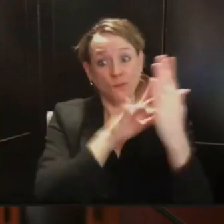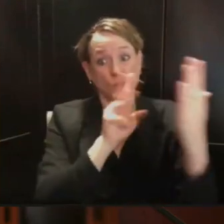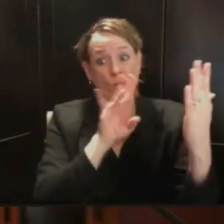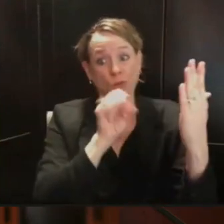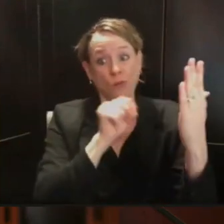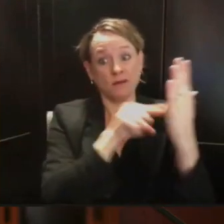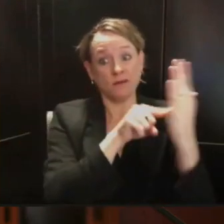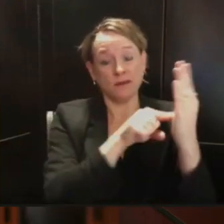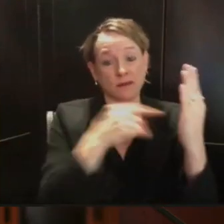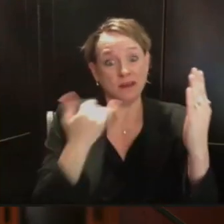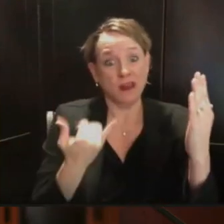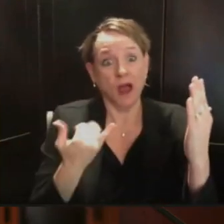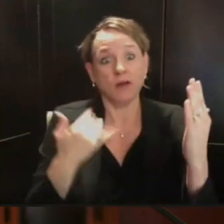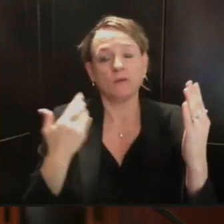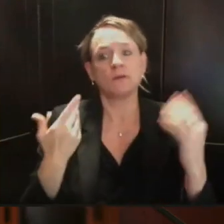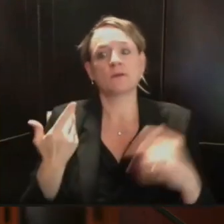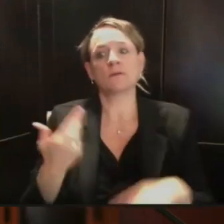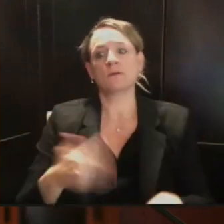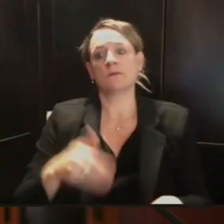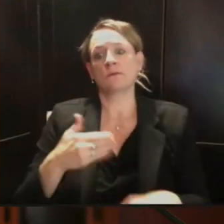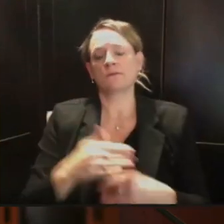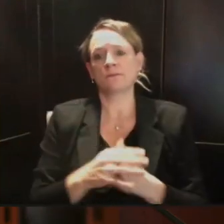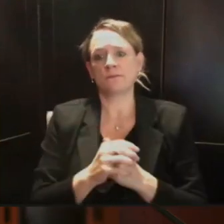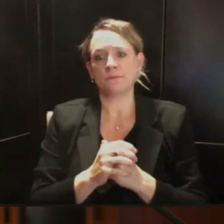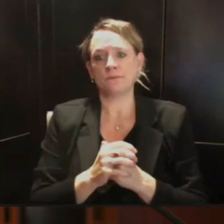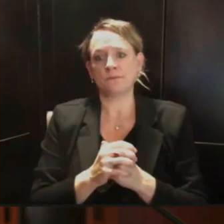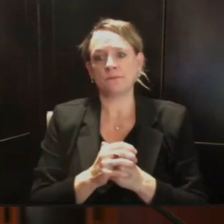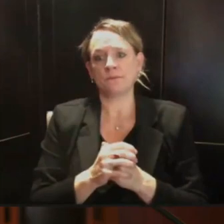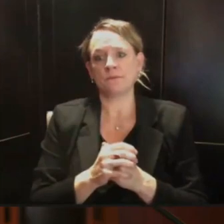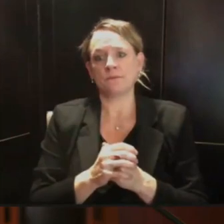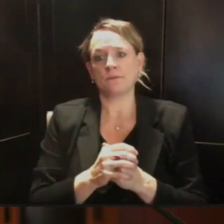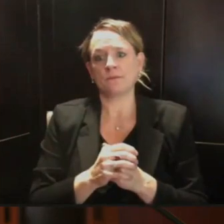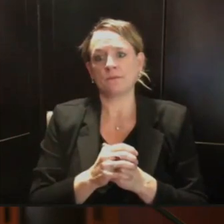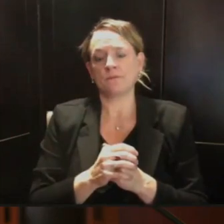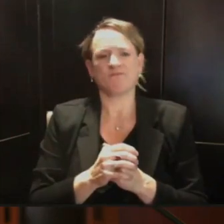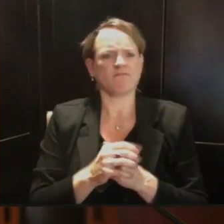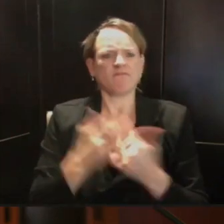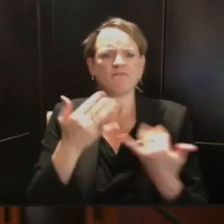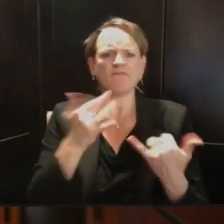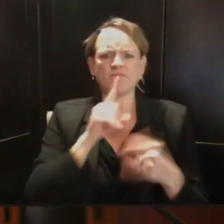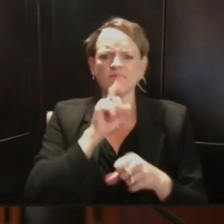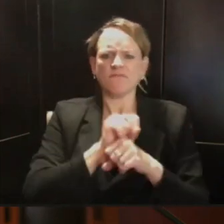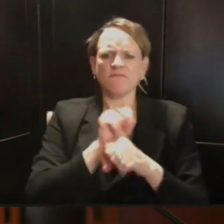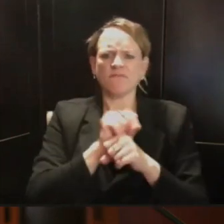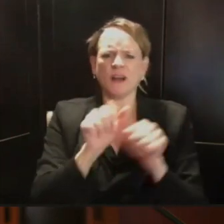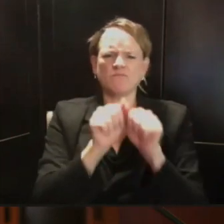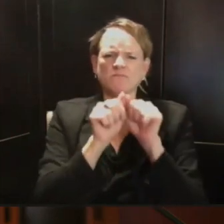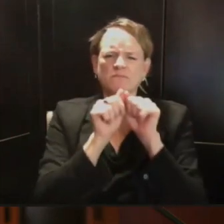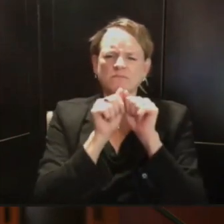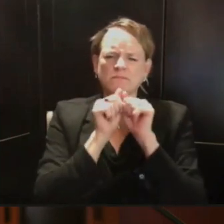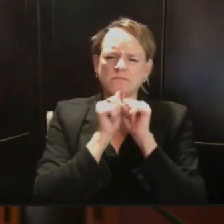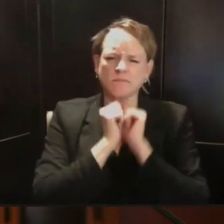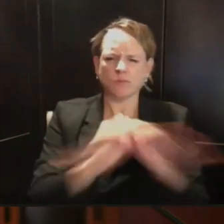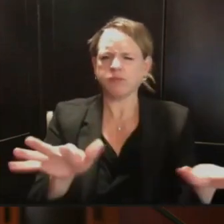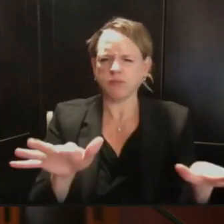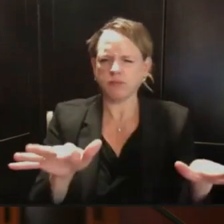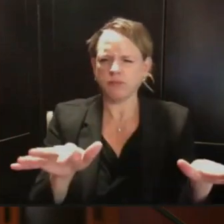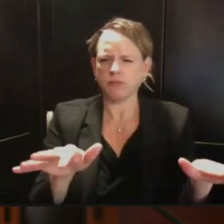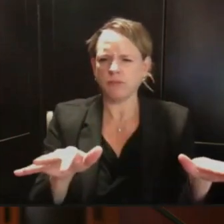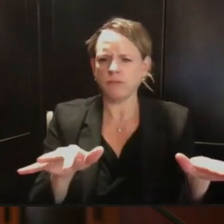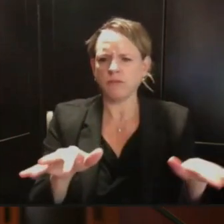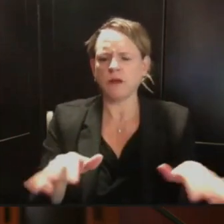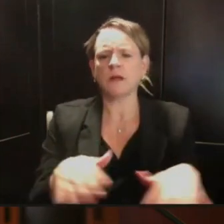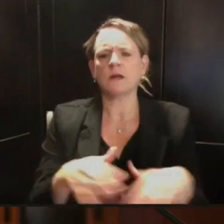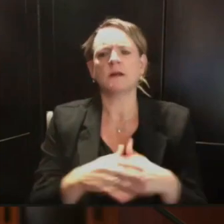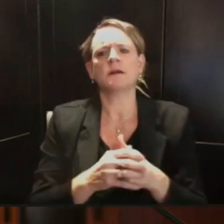capacity we have built as it relates to contact tracing needs to be expanded. And we at